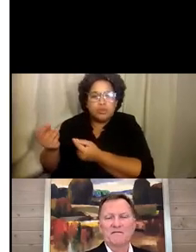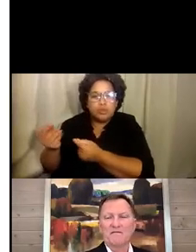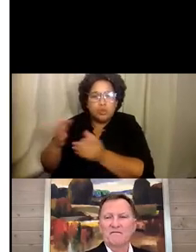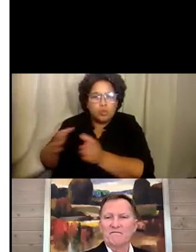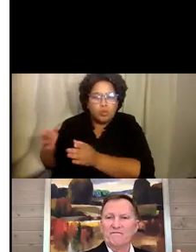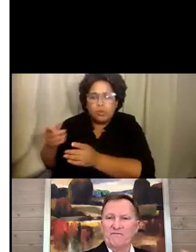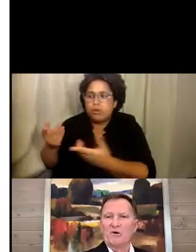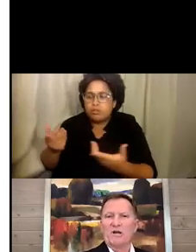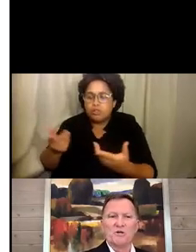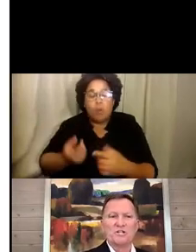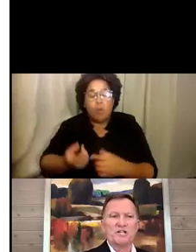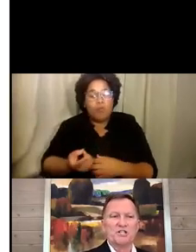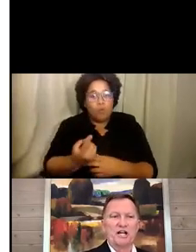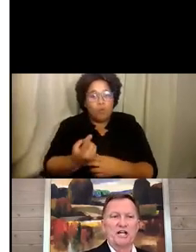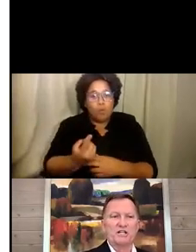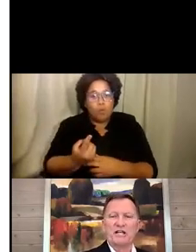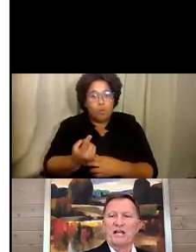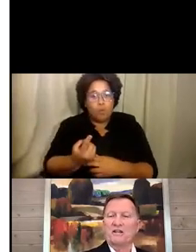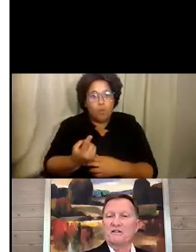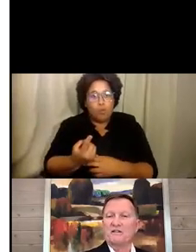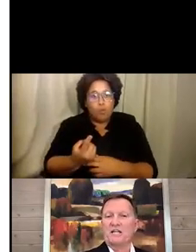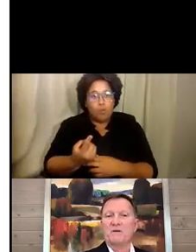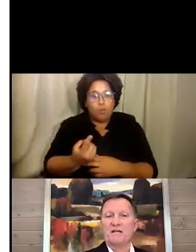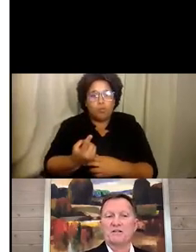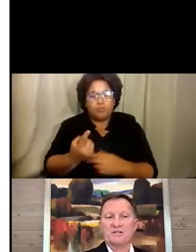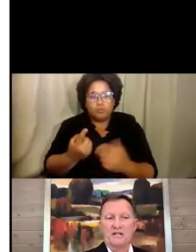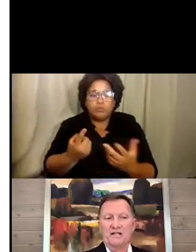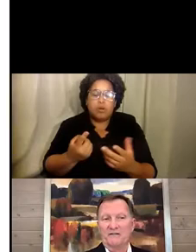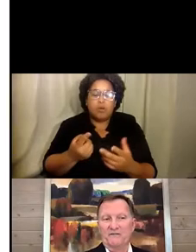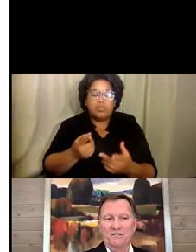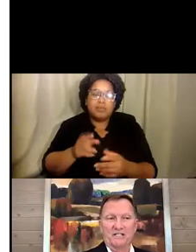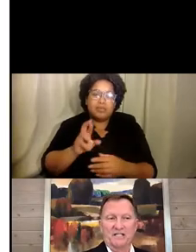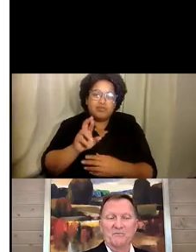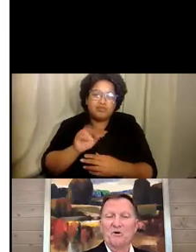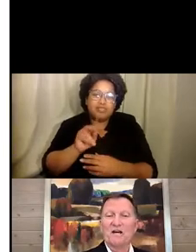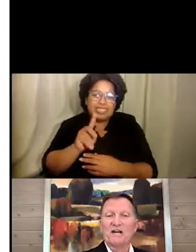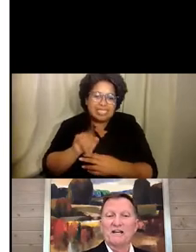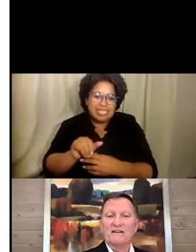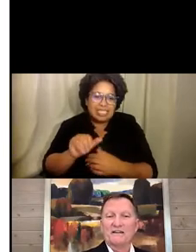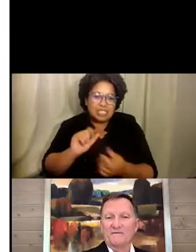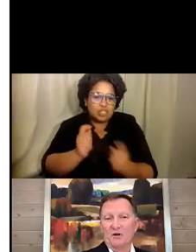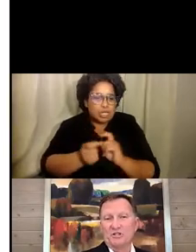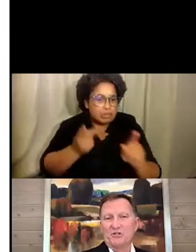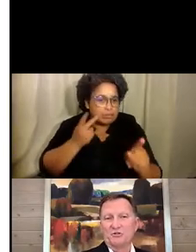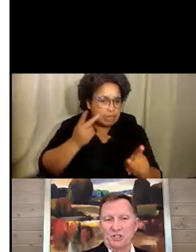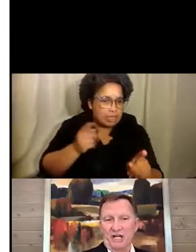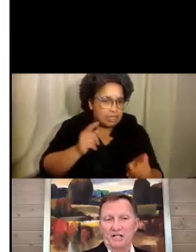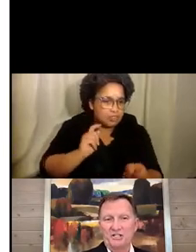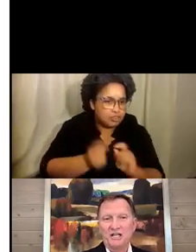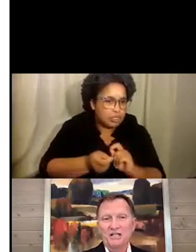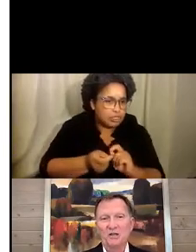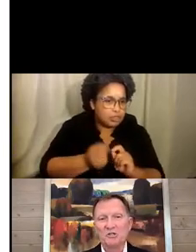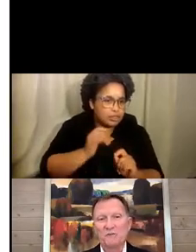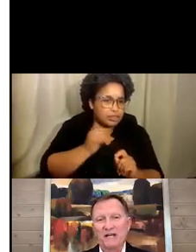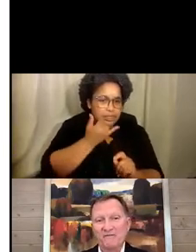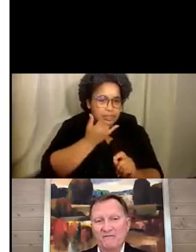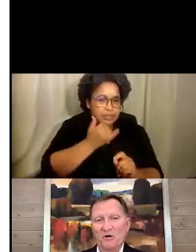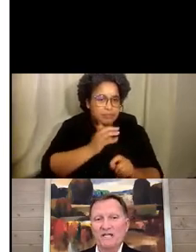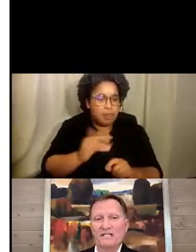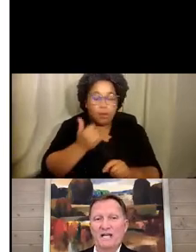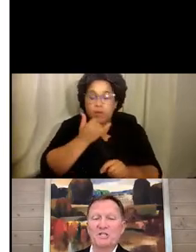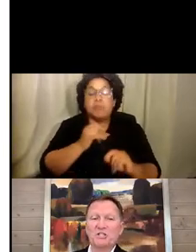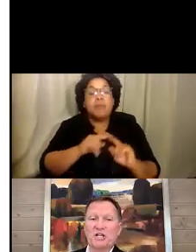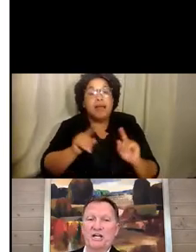very risky change. And the team is, I need to fix that typo, averse to change. The other one is being